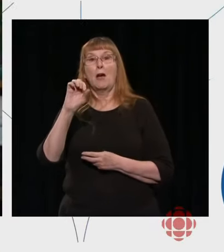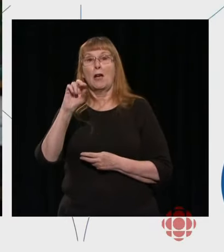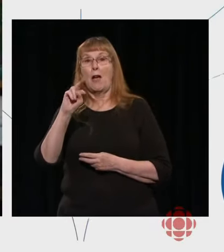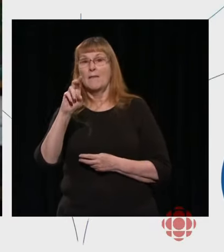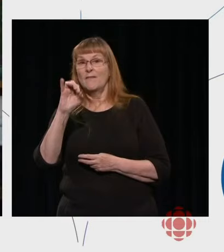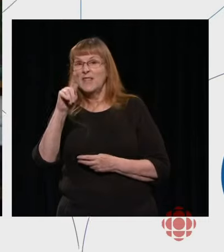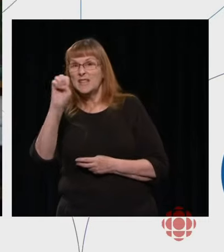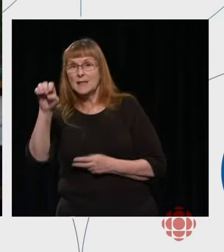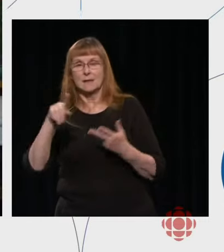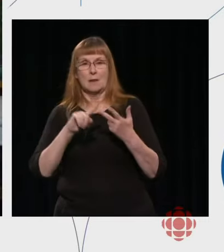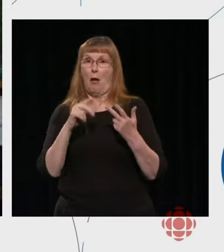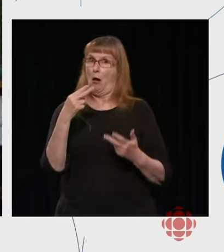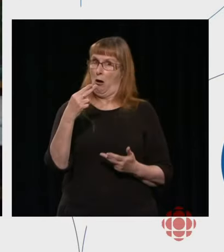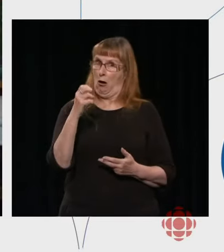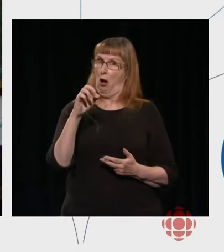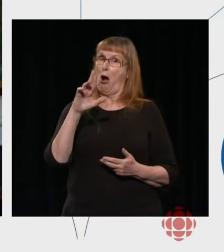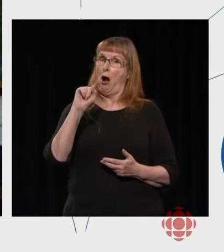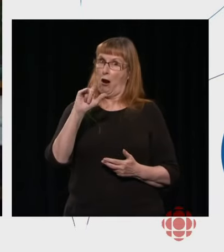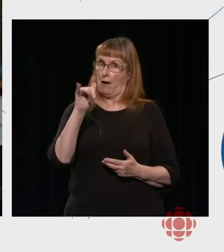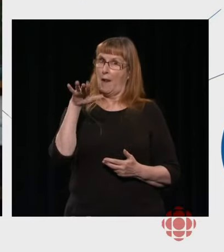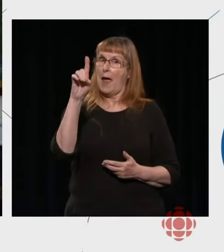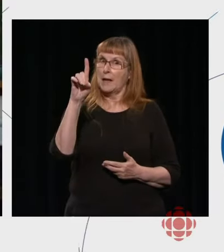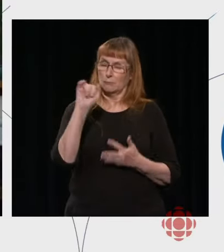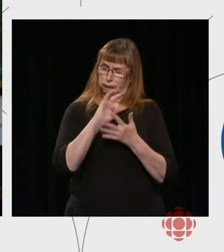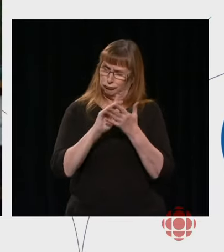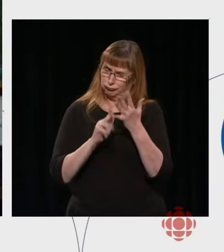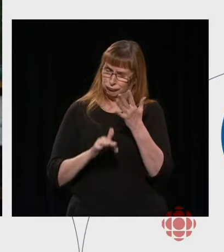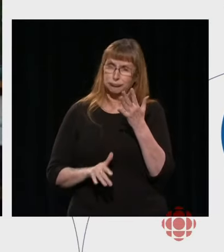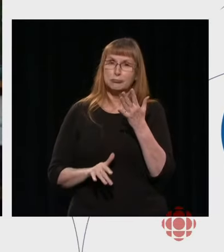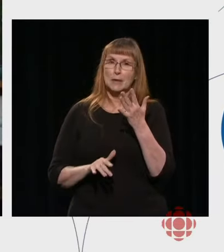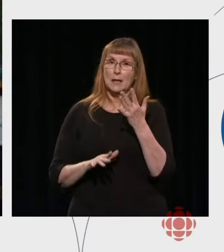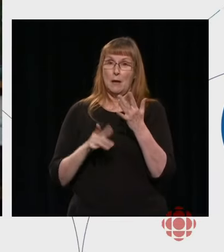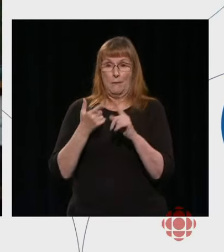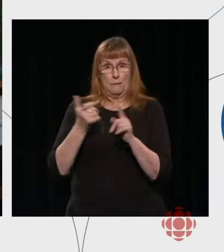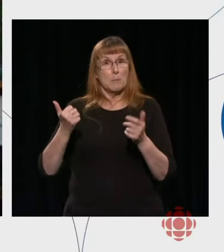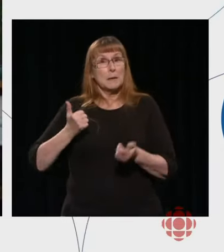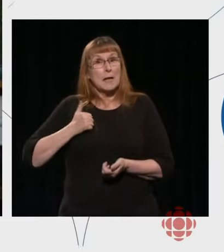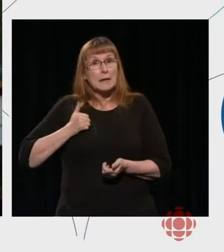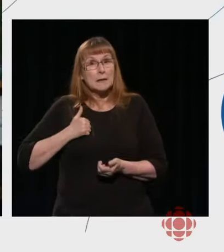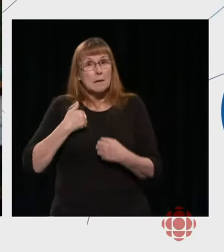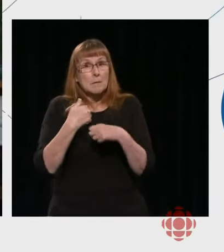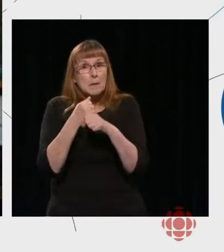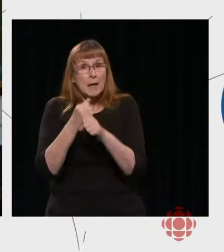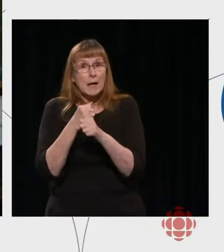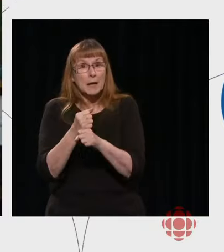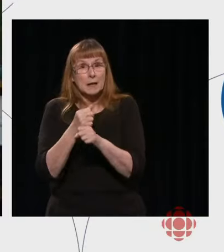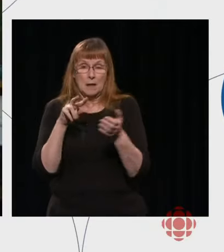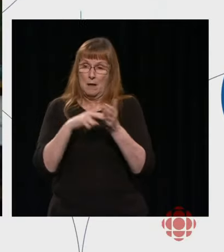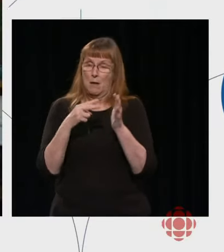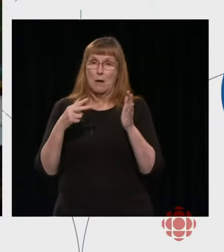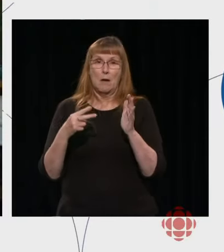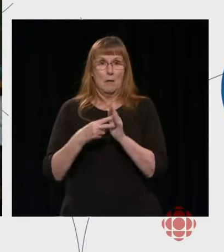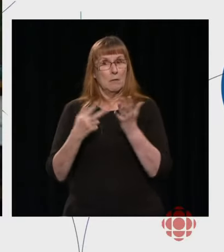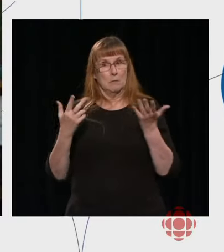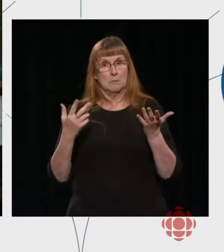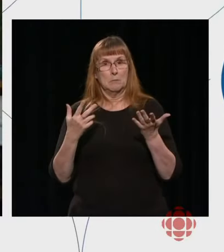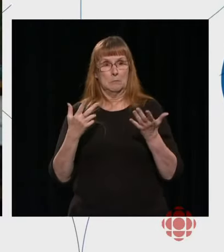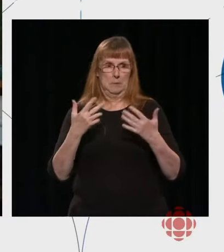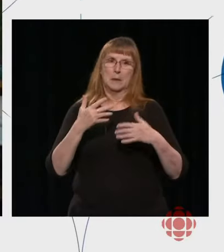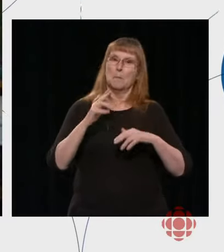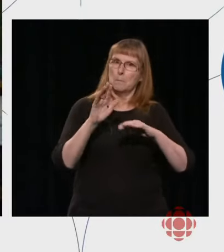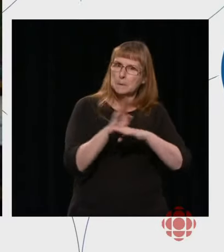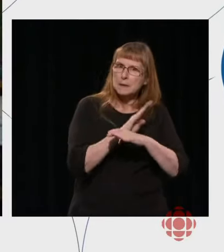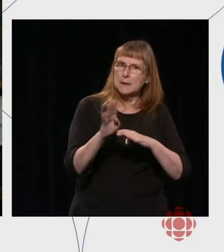few. These homegrown productions are good for Canadian creators and culture. And they're good for